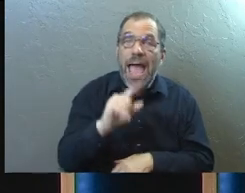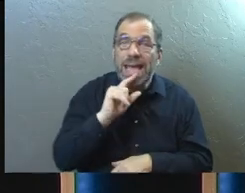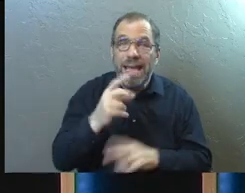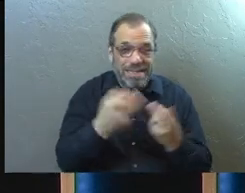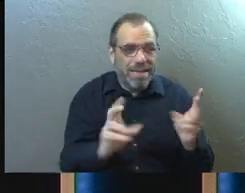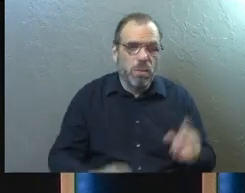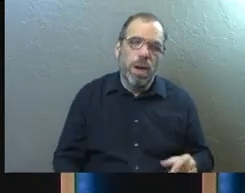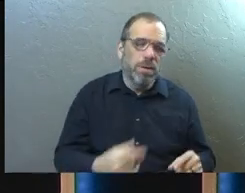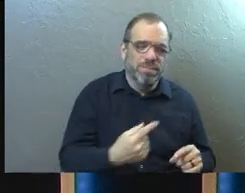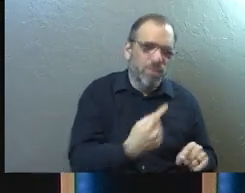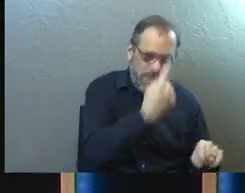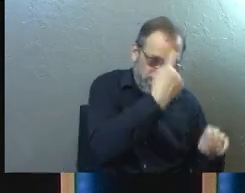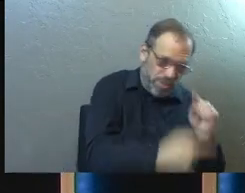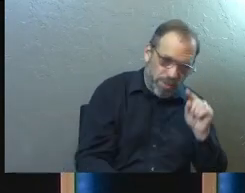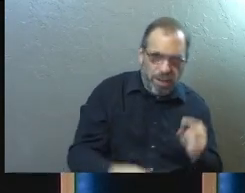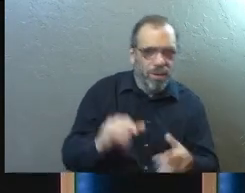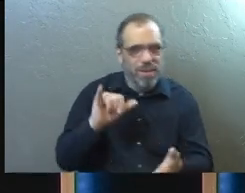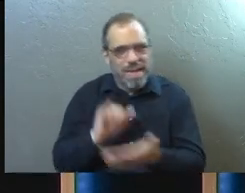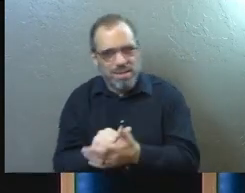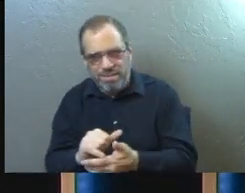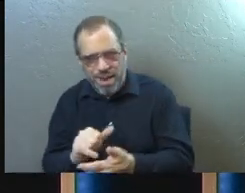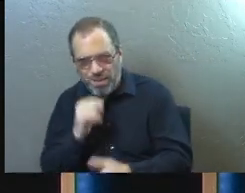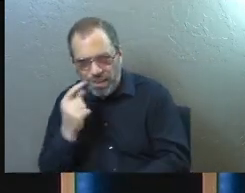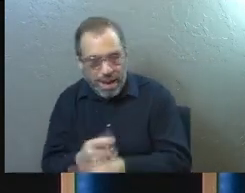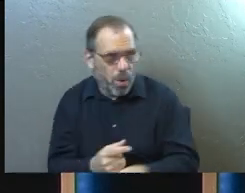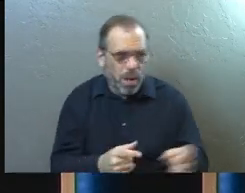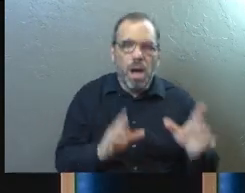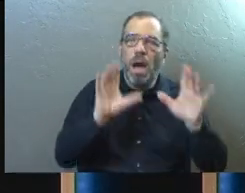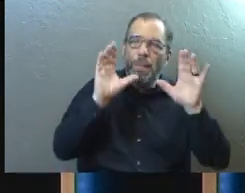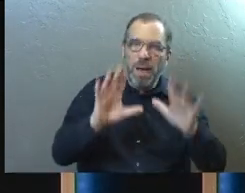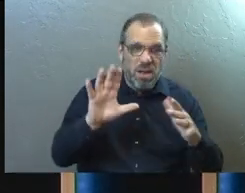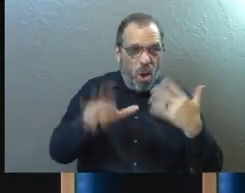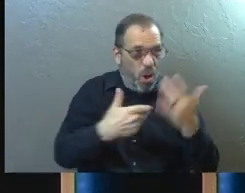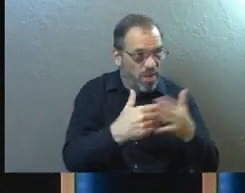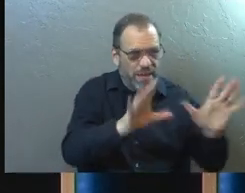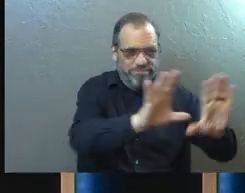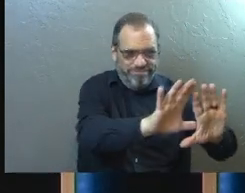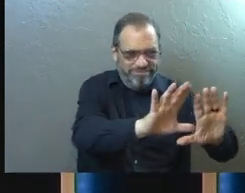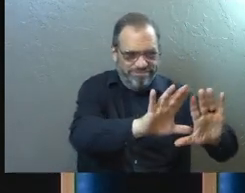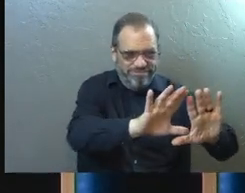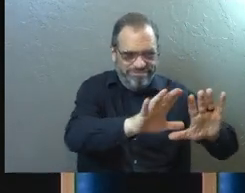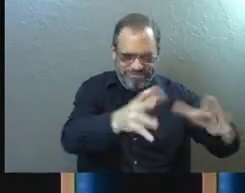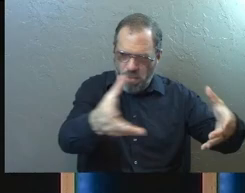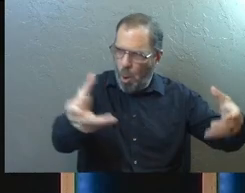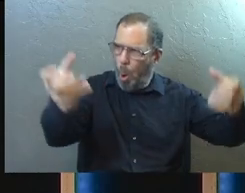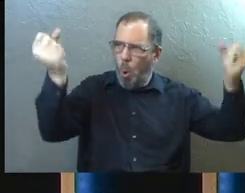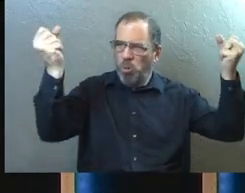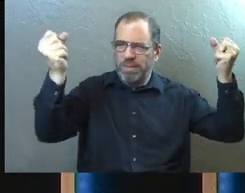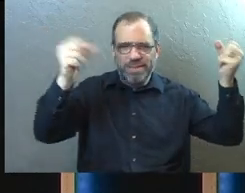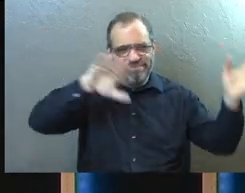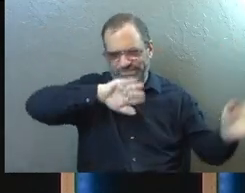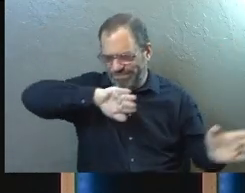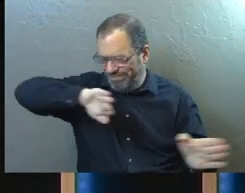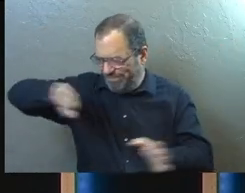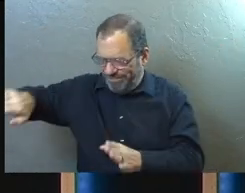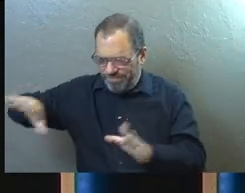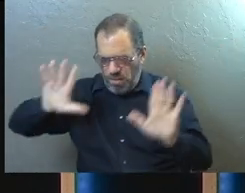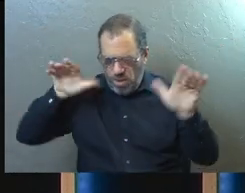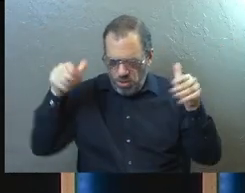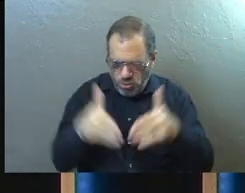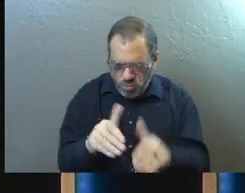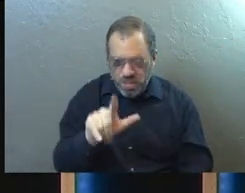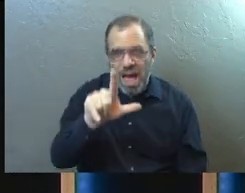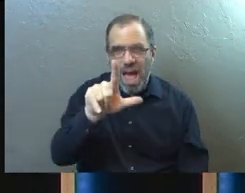sit us all down, we're going to go, well, we don't think that, or that's not how we do it. But all of that stuff, we said, okay, it doesn't matter what we know, we're going to choose